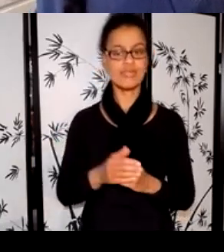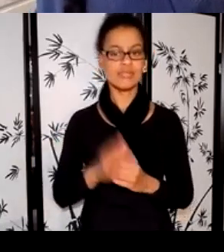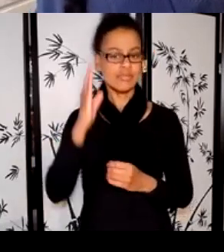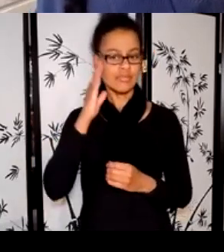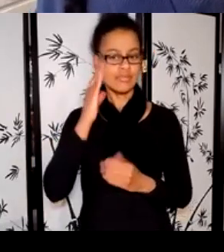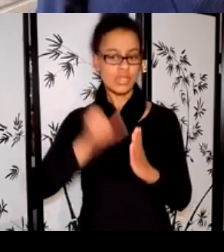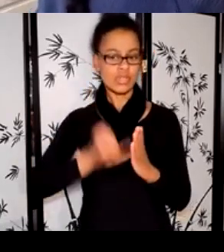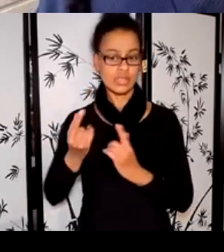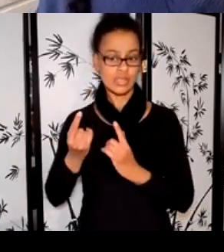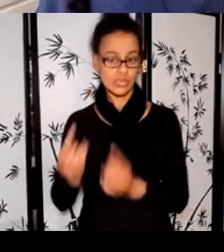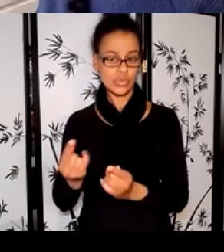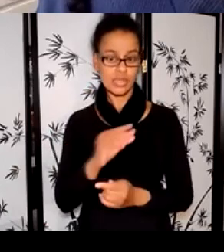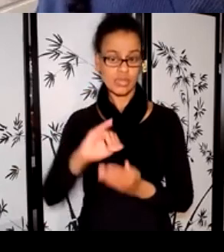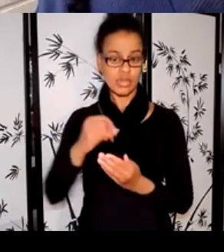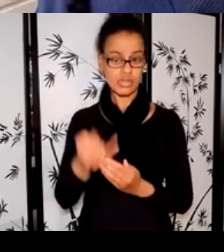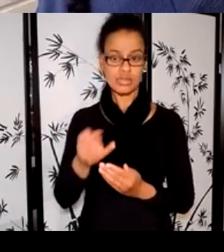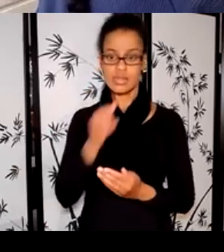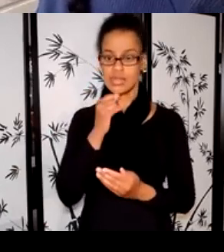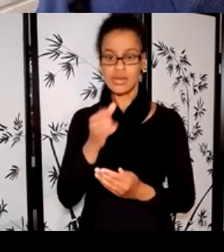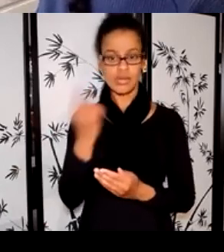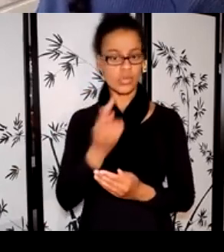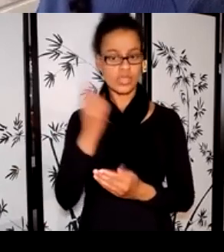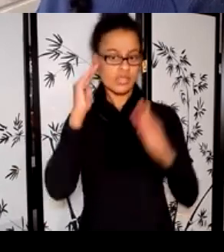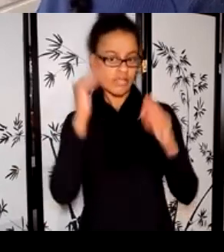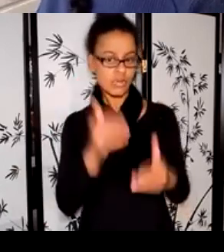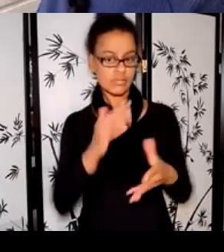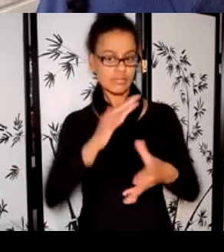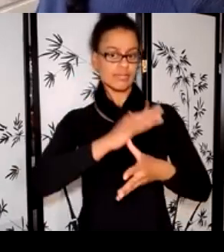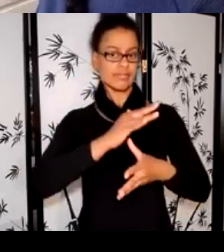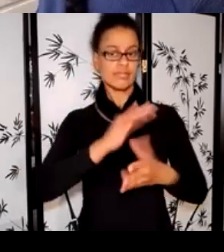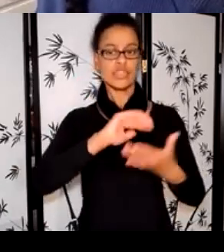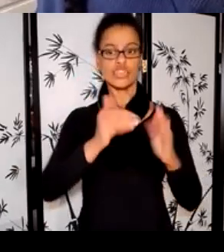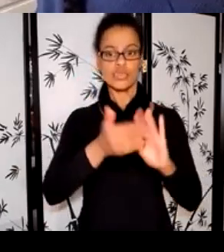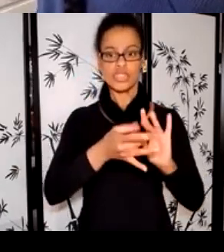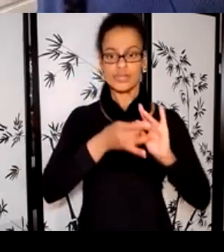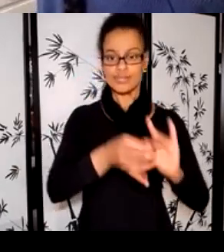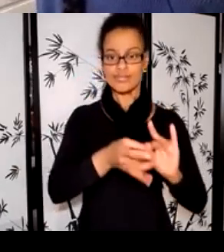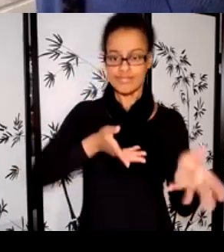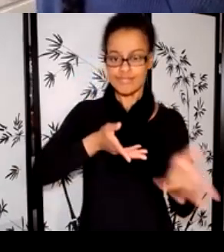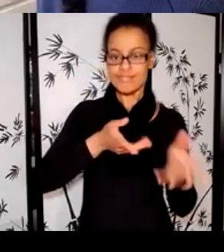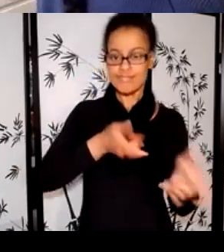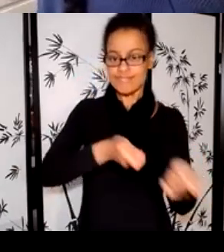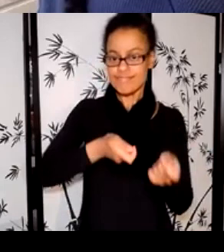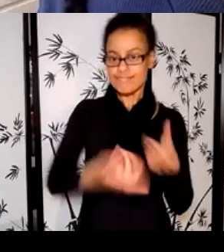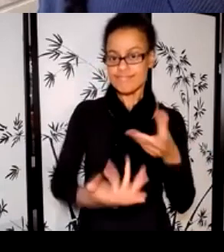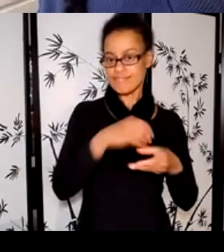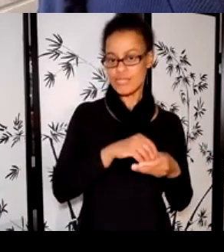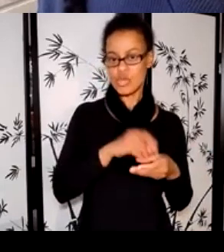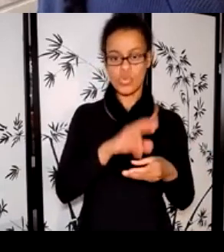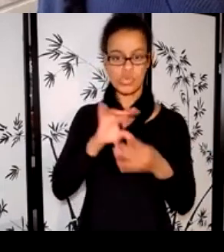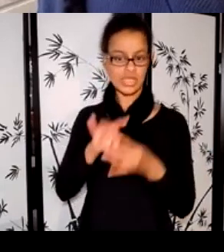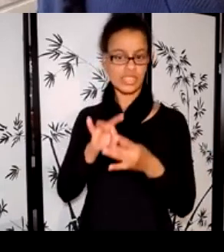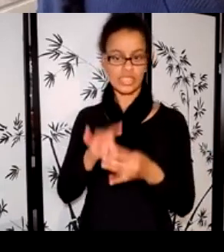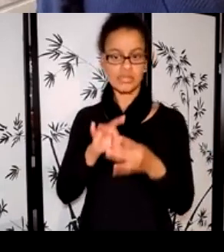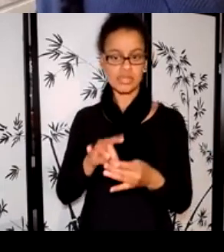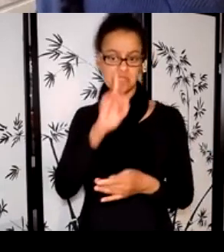necessarily put a focus on community engagement or relationships, we want to open a conversation for every applicant to say what